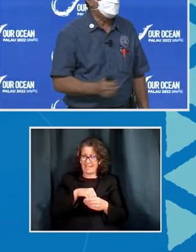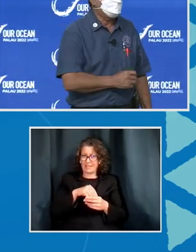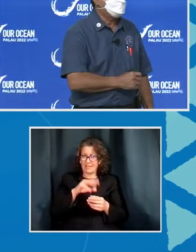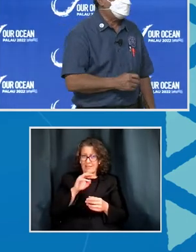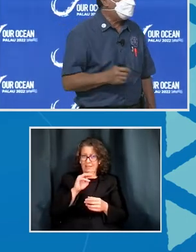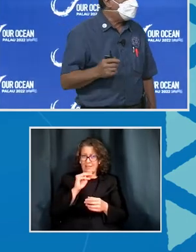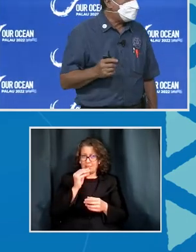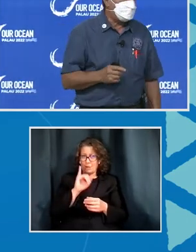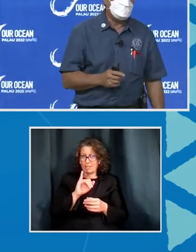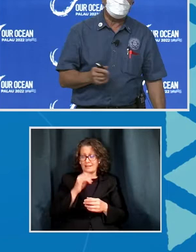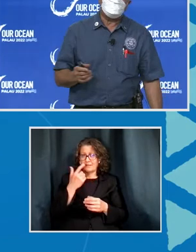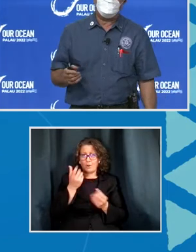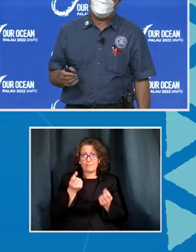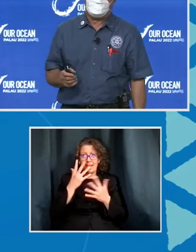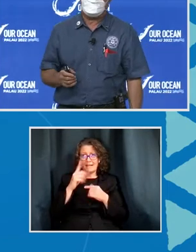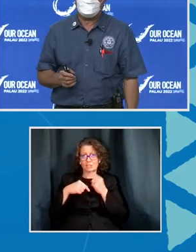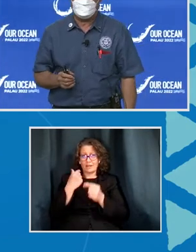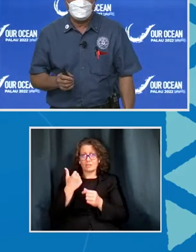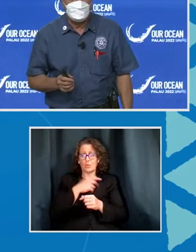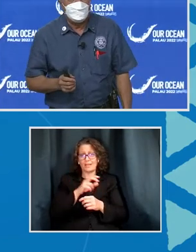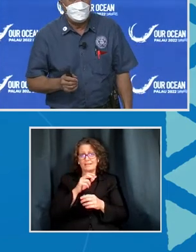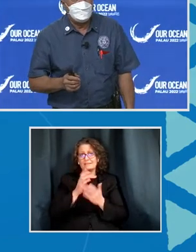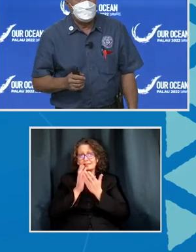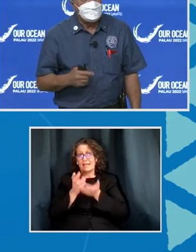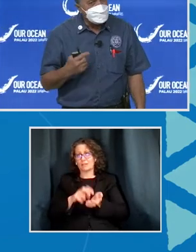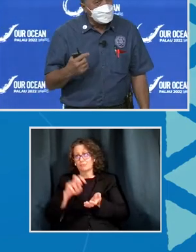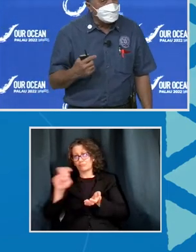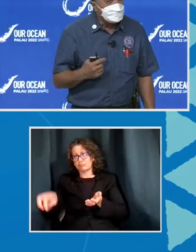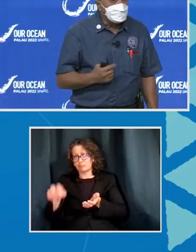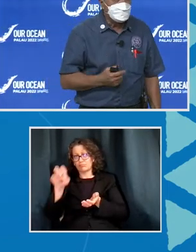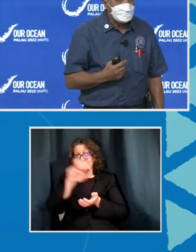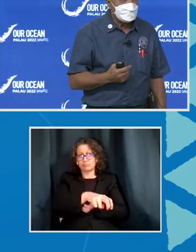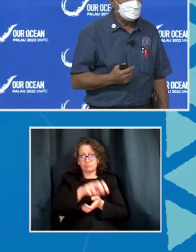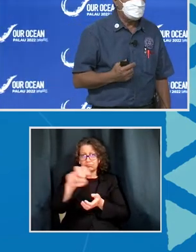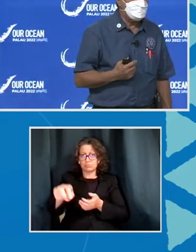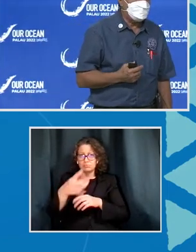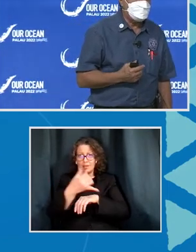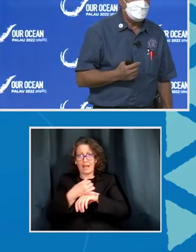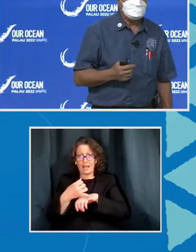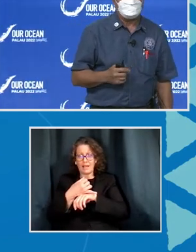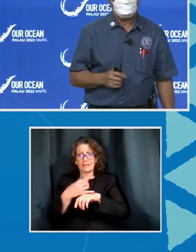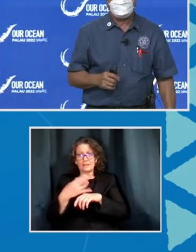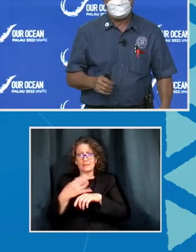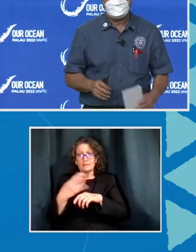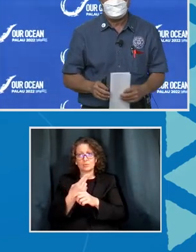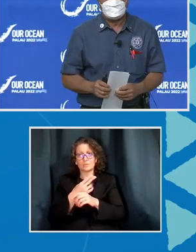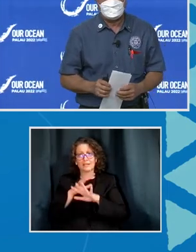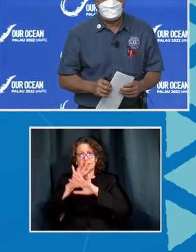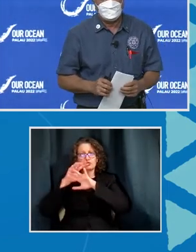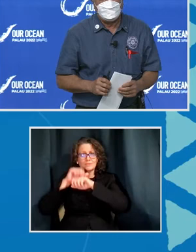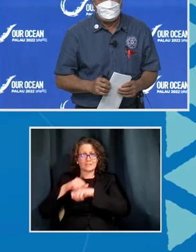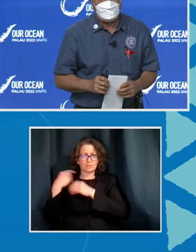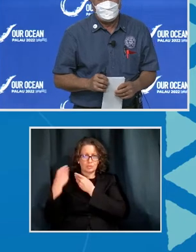sailed from one island to the next using traditional navigational skills.